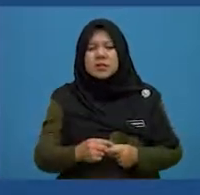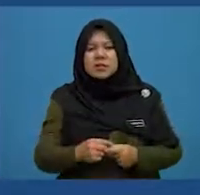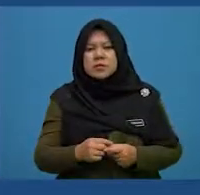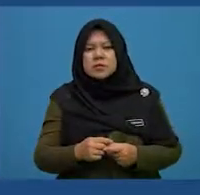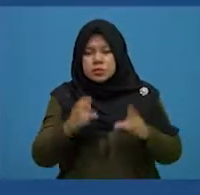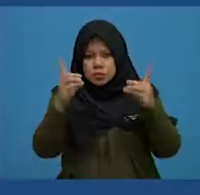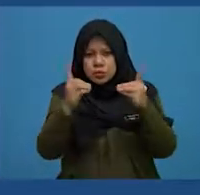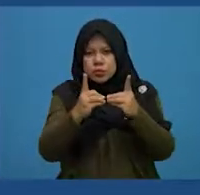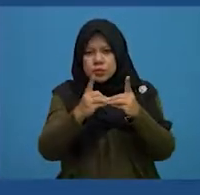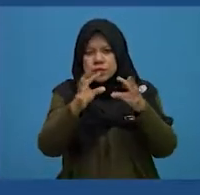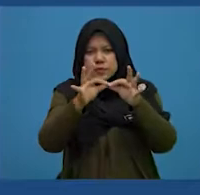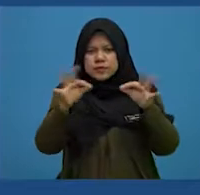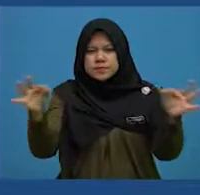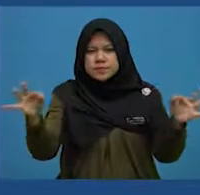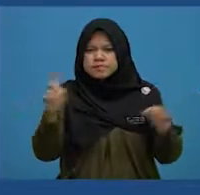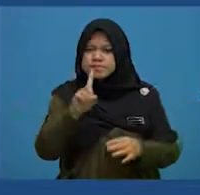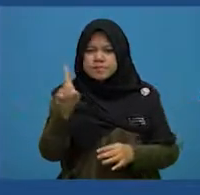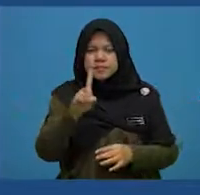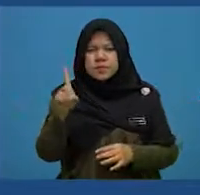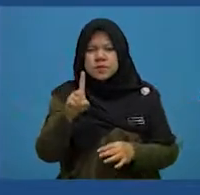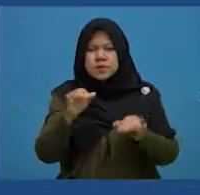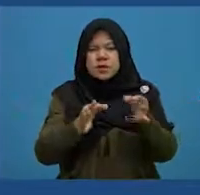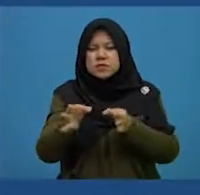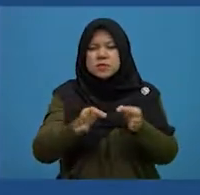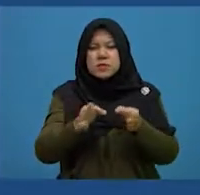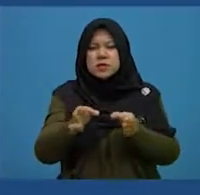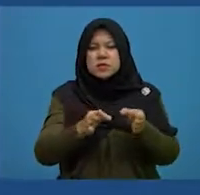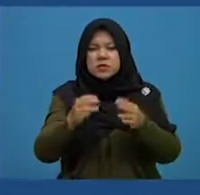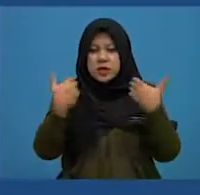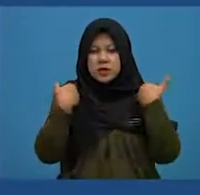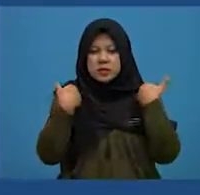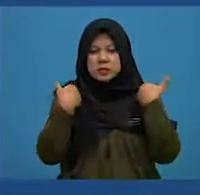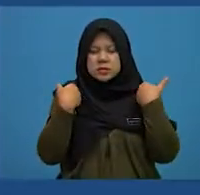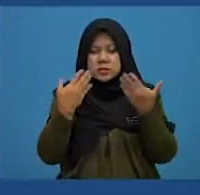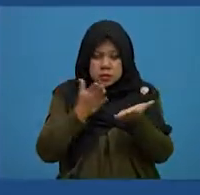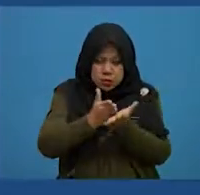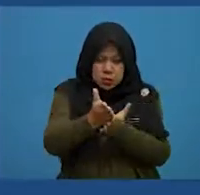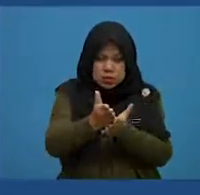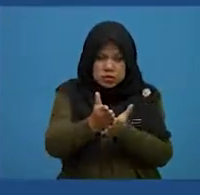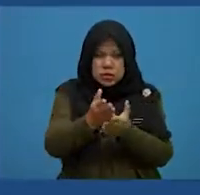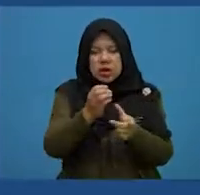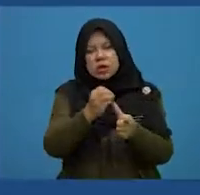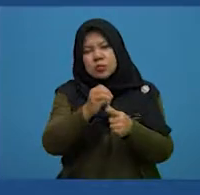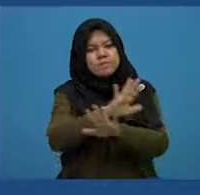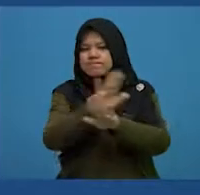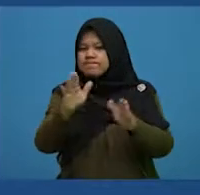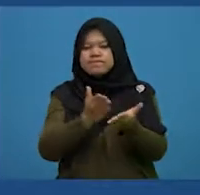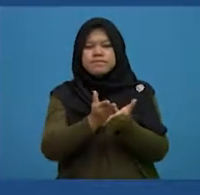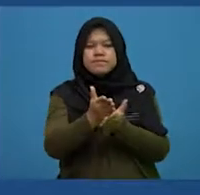across sentences where the explanation can appear directly or indirectly.